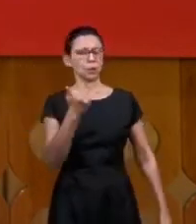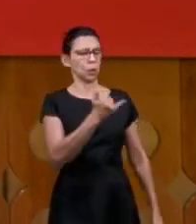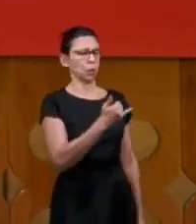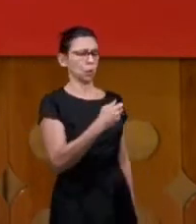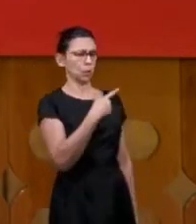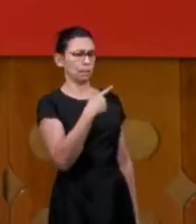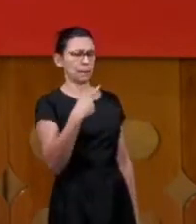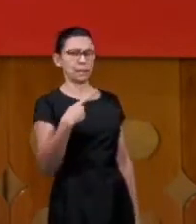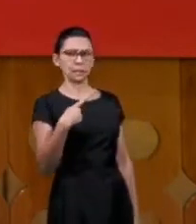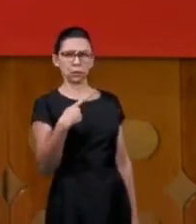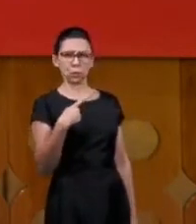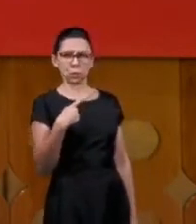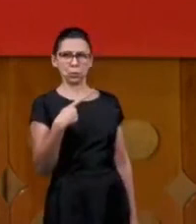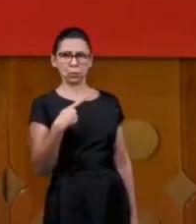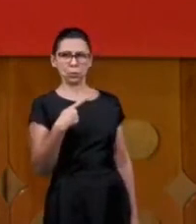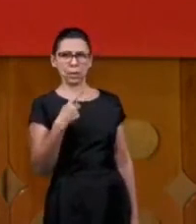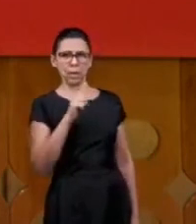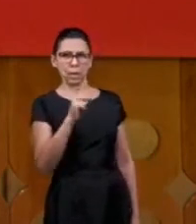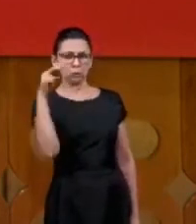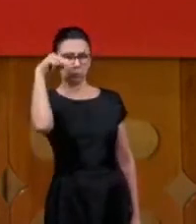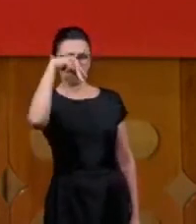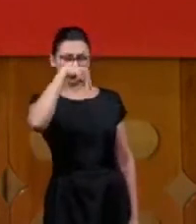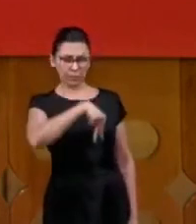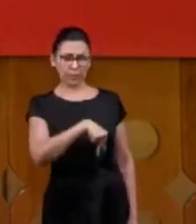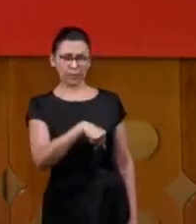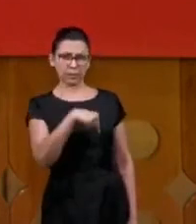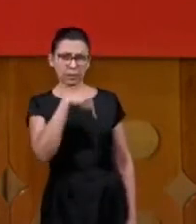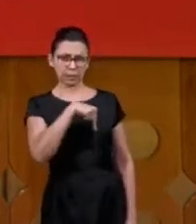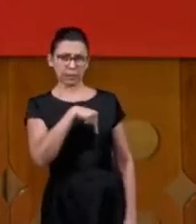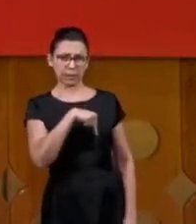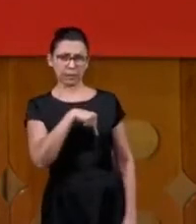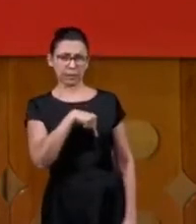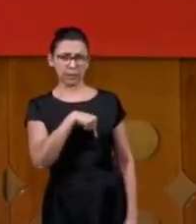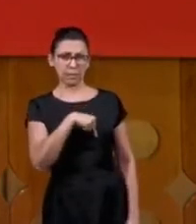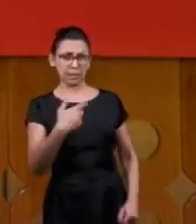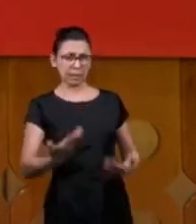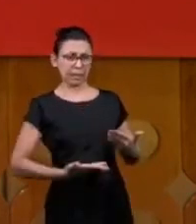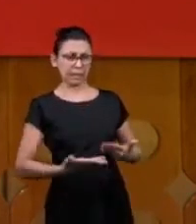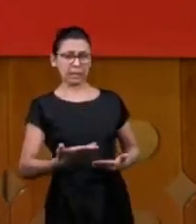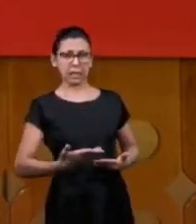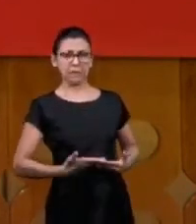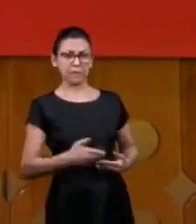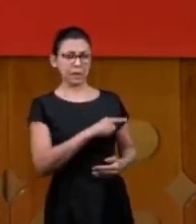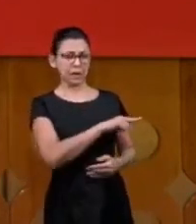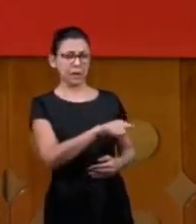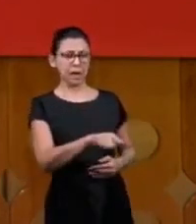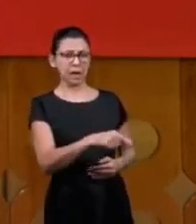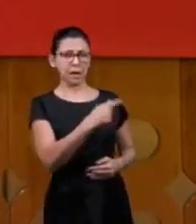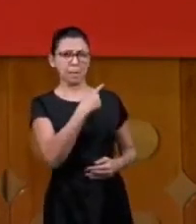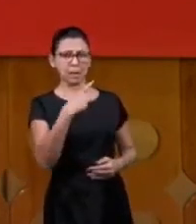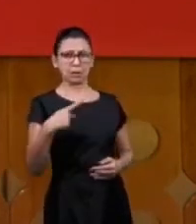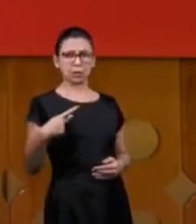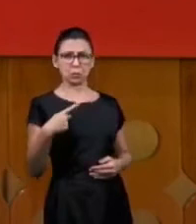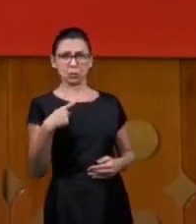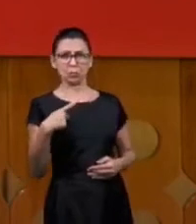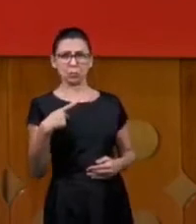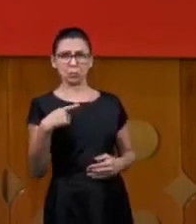I'm not here to serve man I'm not here man with an iron hand holding me